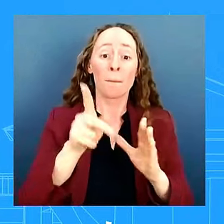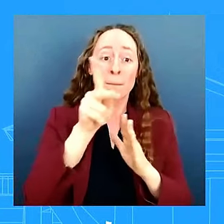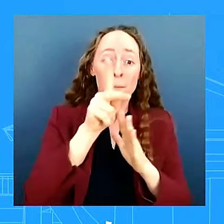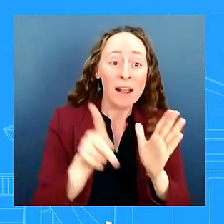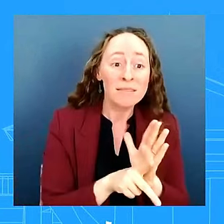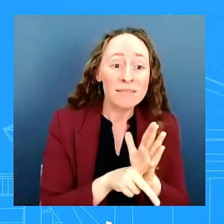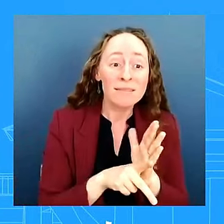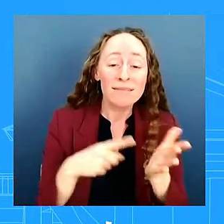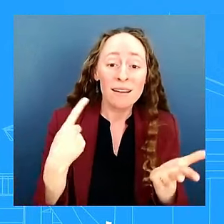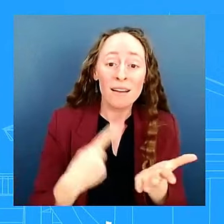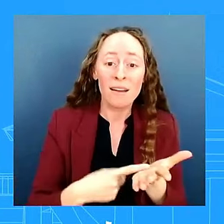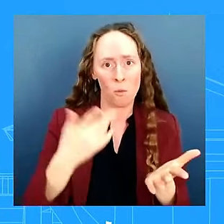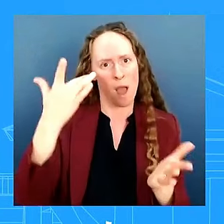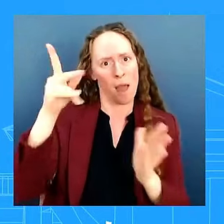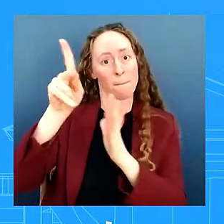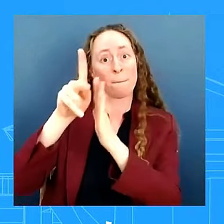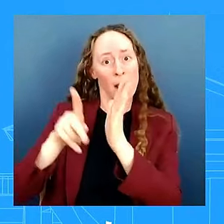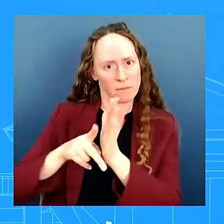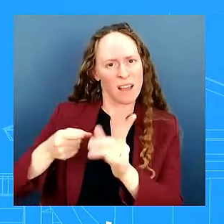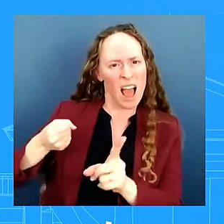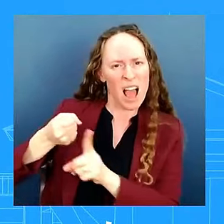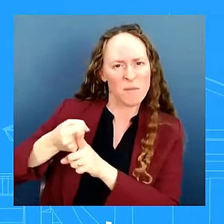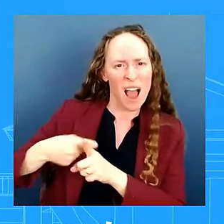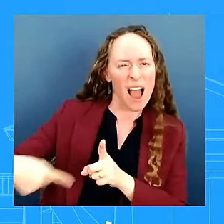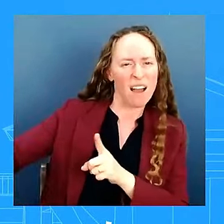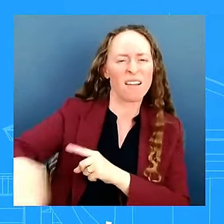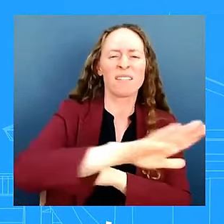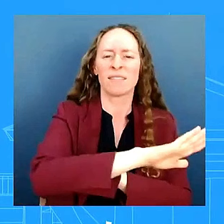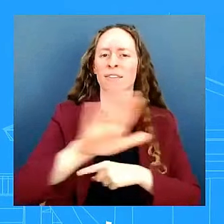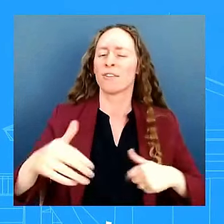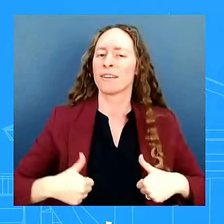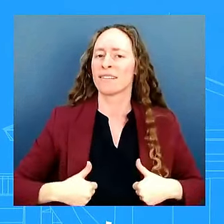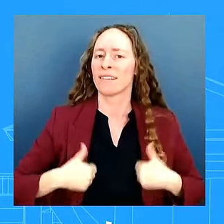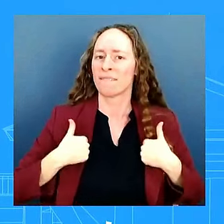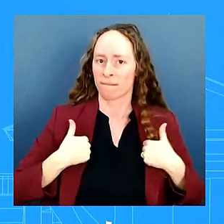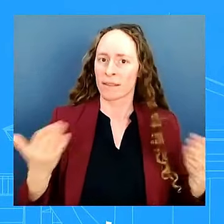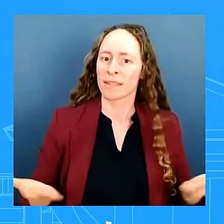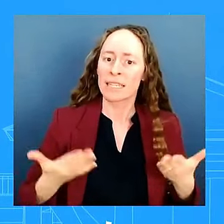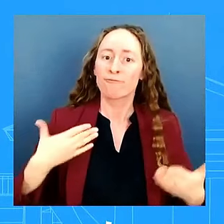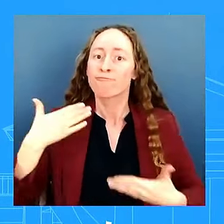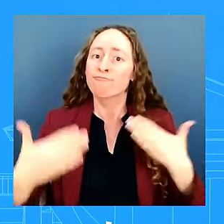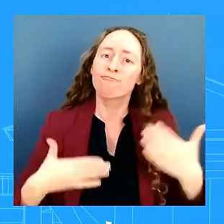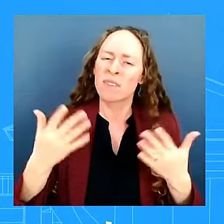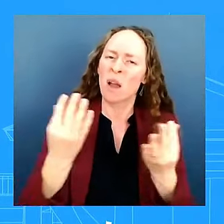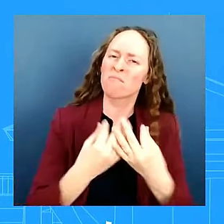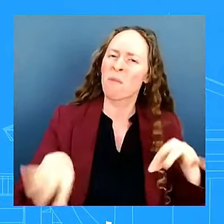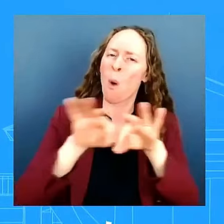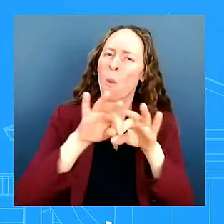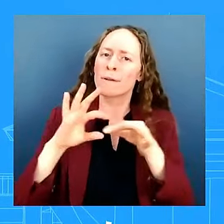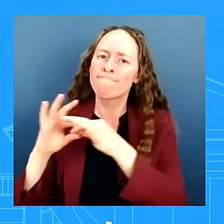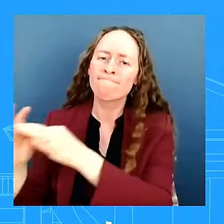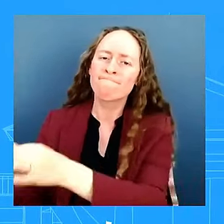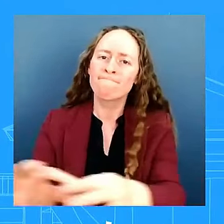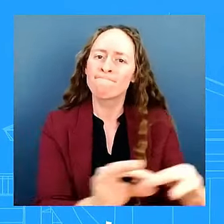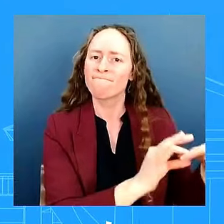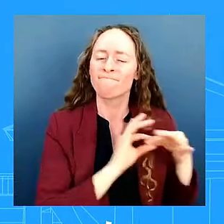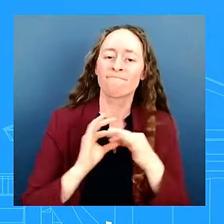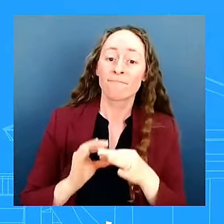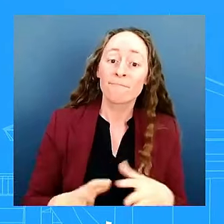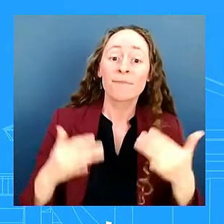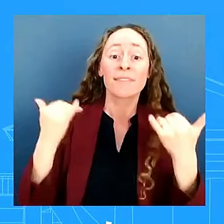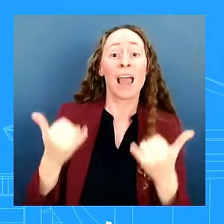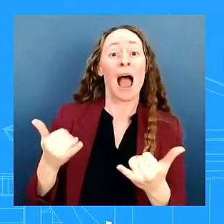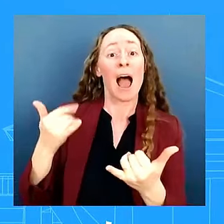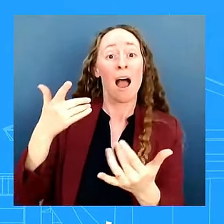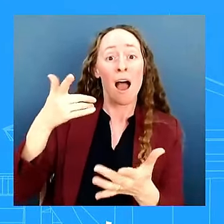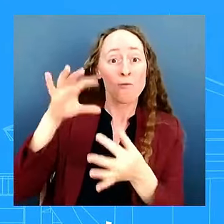them together and no community is left behind uh this is an ongoing litigation that i can't speak to that's something for doj not to